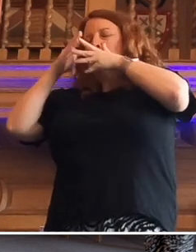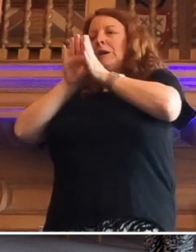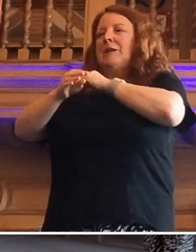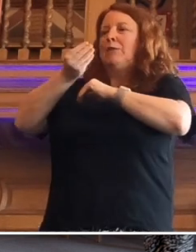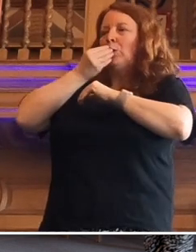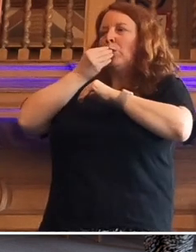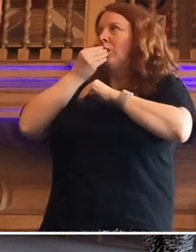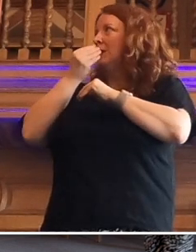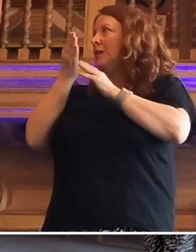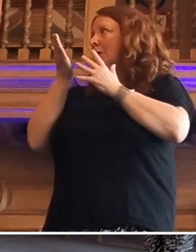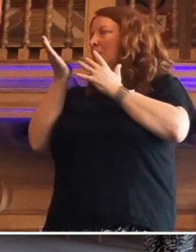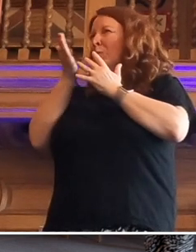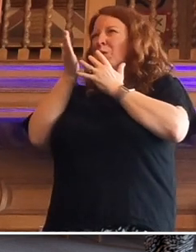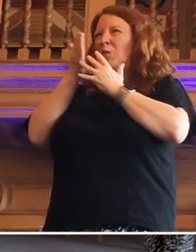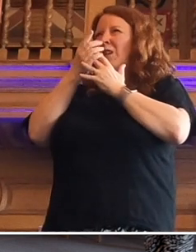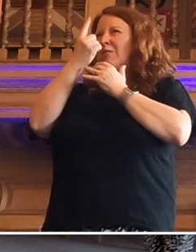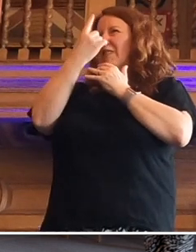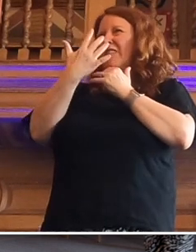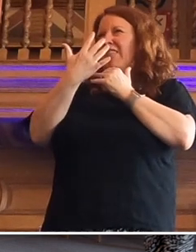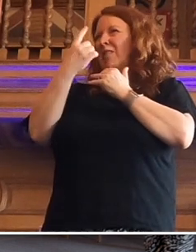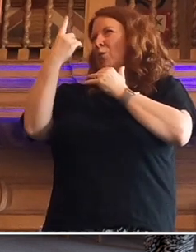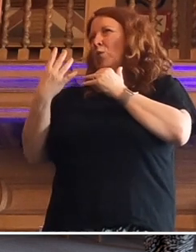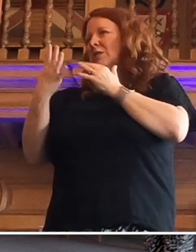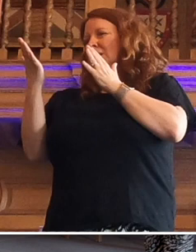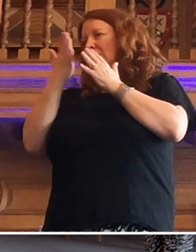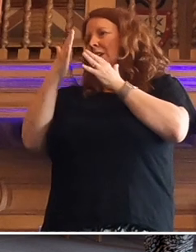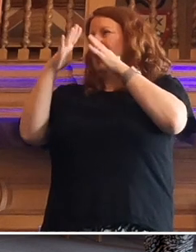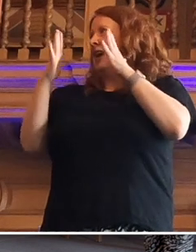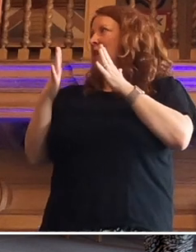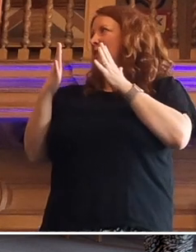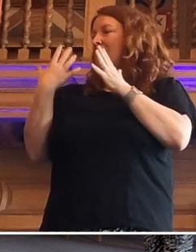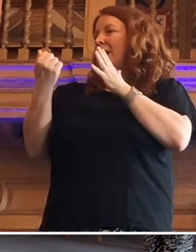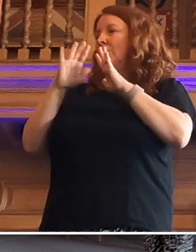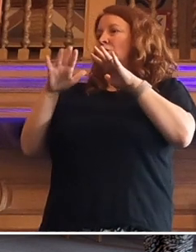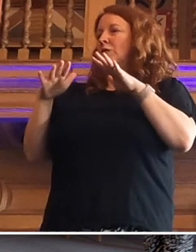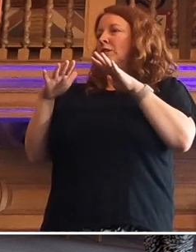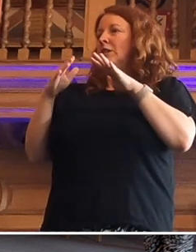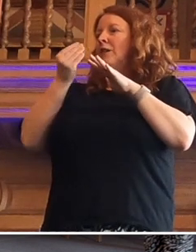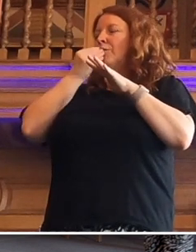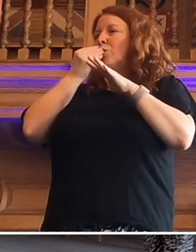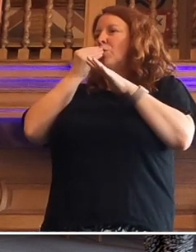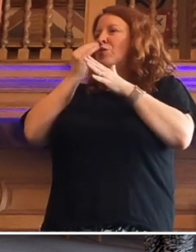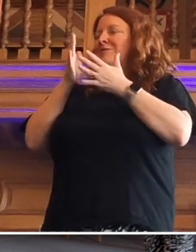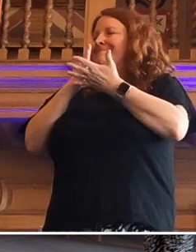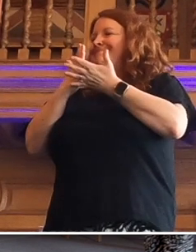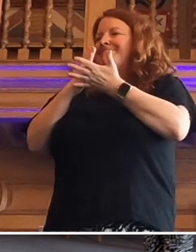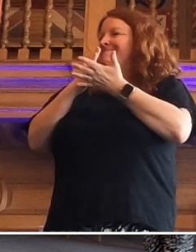Somewhere between a fifth and a quarter of households with children reported food insecurity.